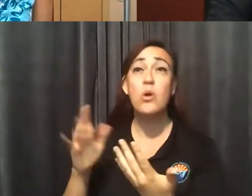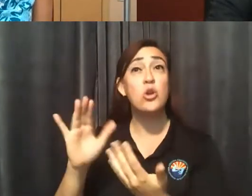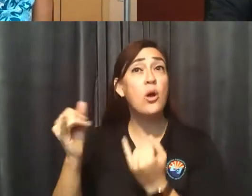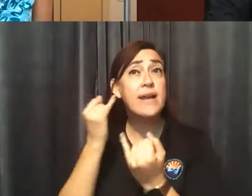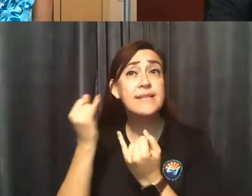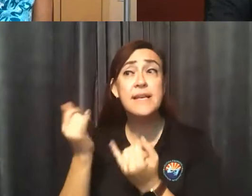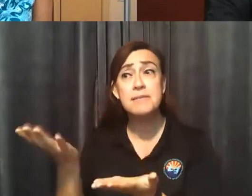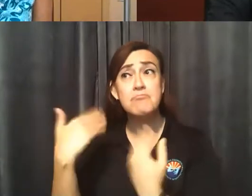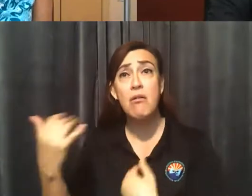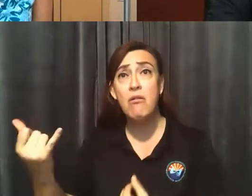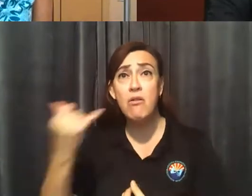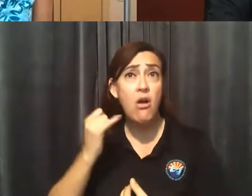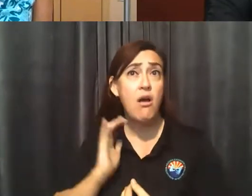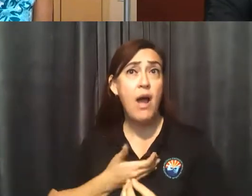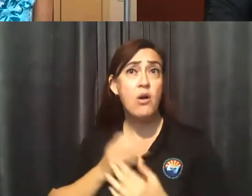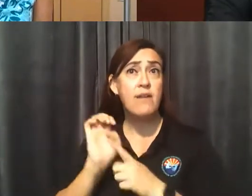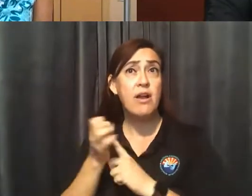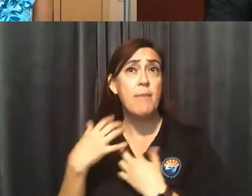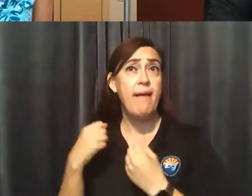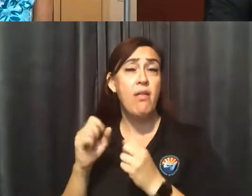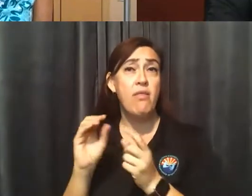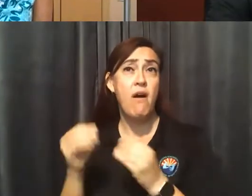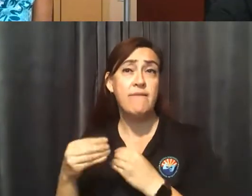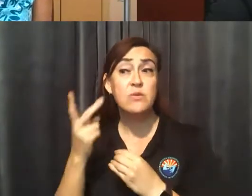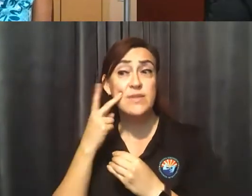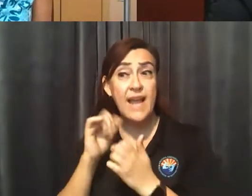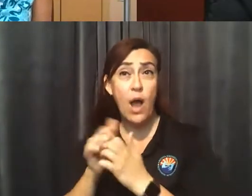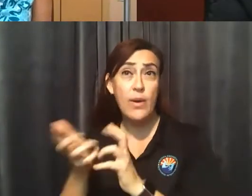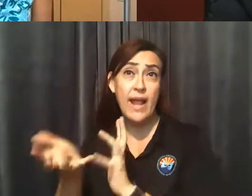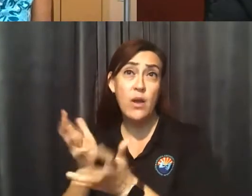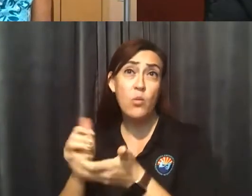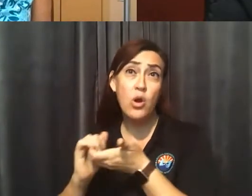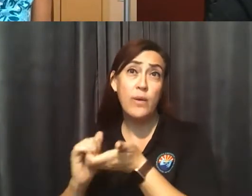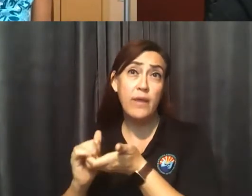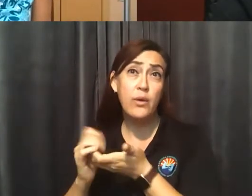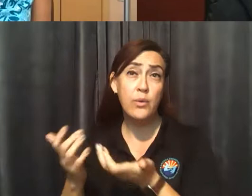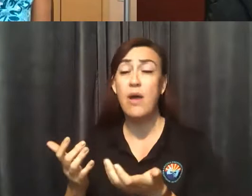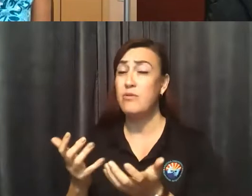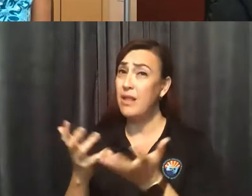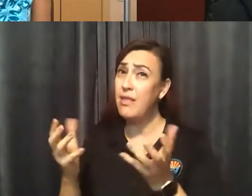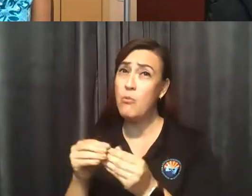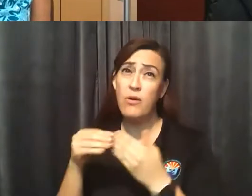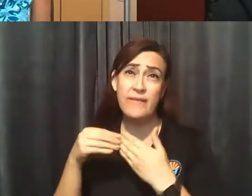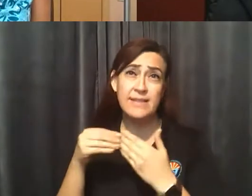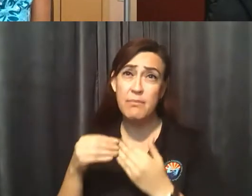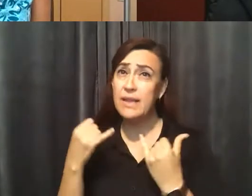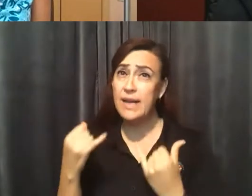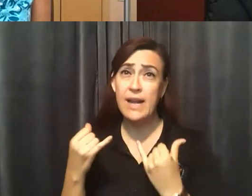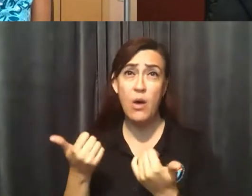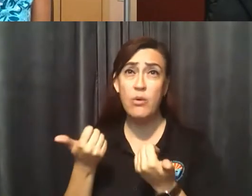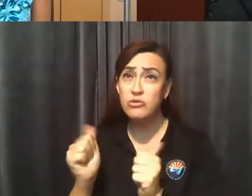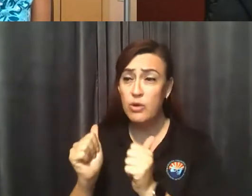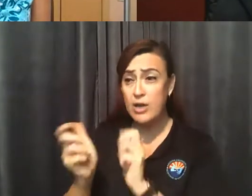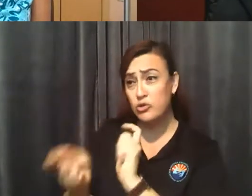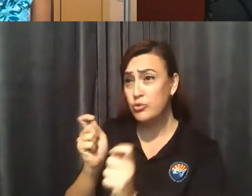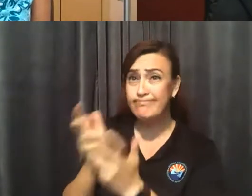what we can do. And I think that there's some, there's far more flexibility in these current rules and where we stand in our moderate spread